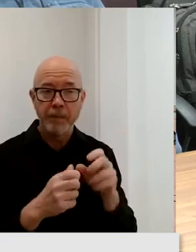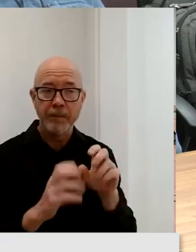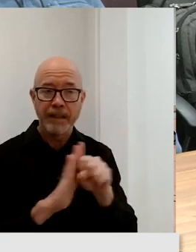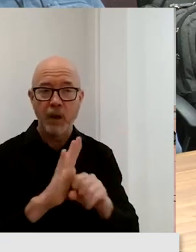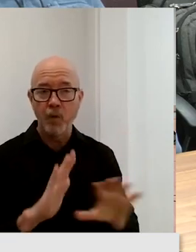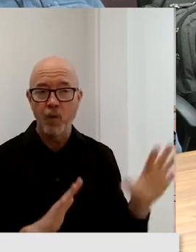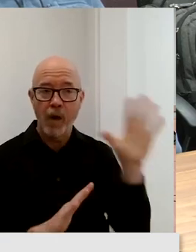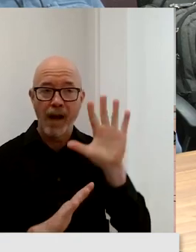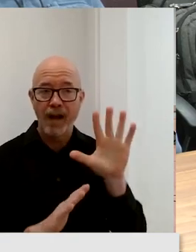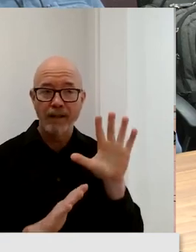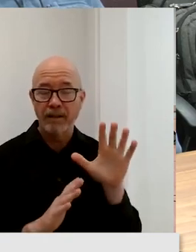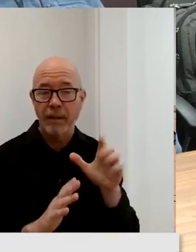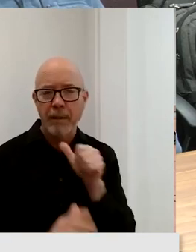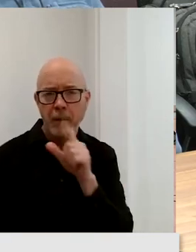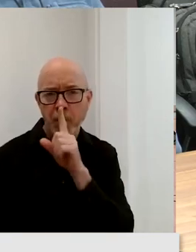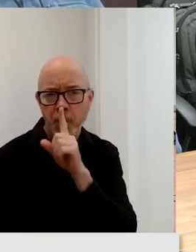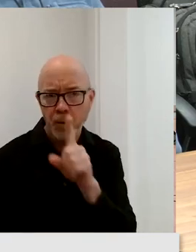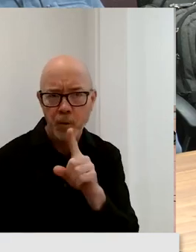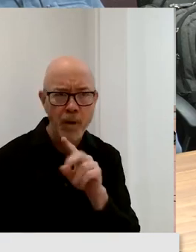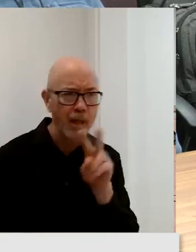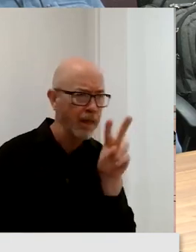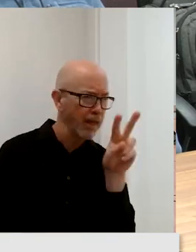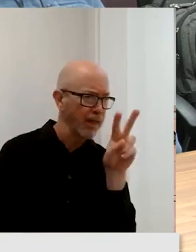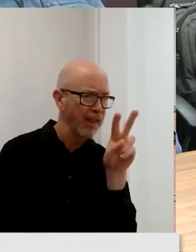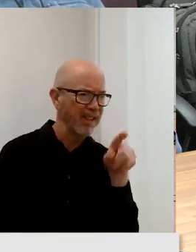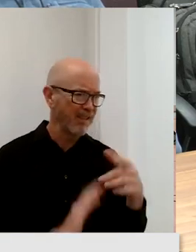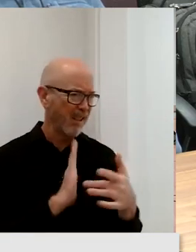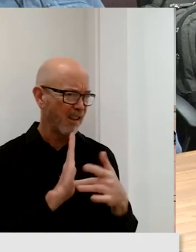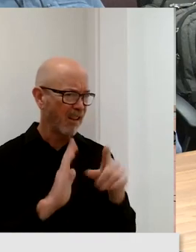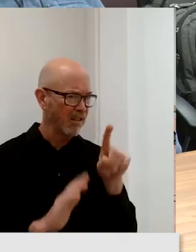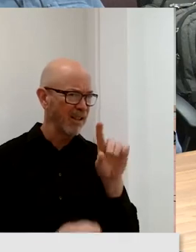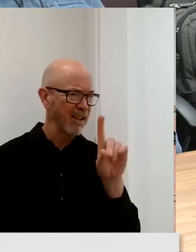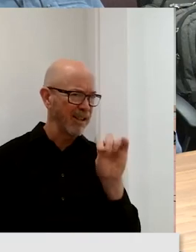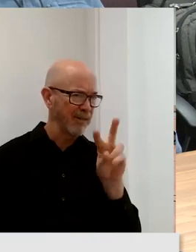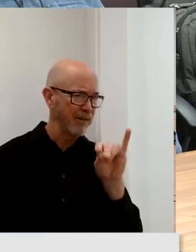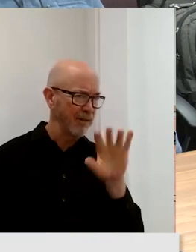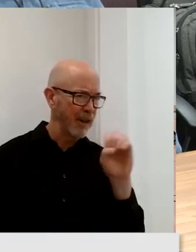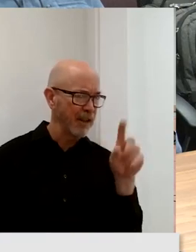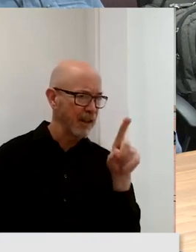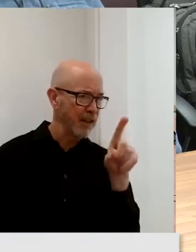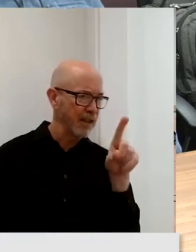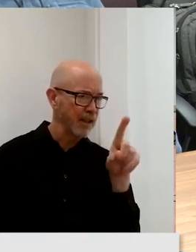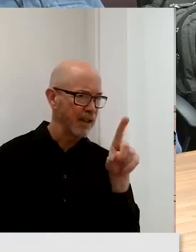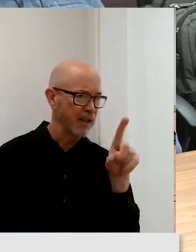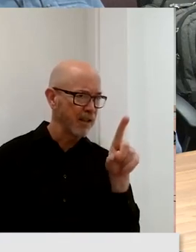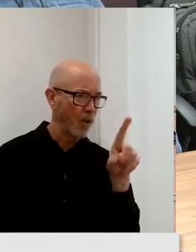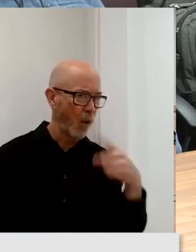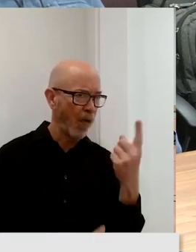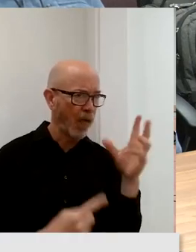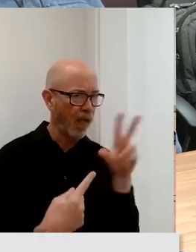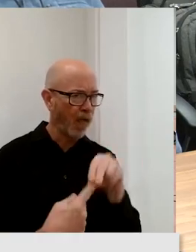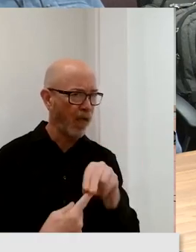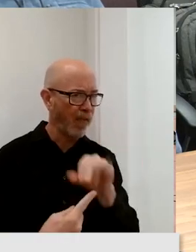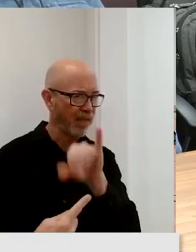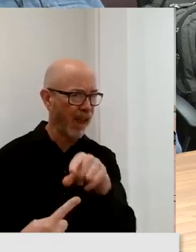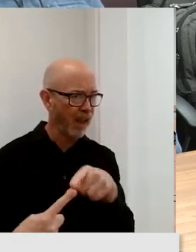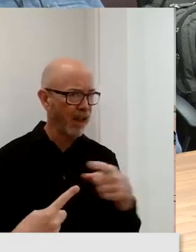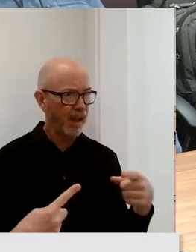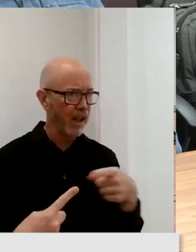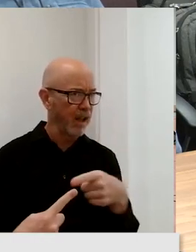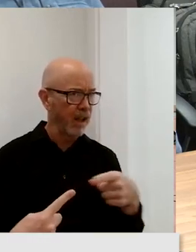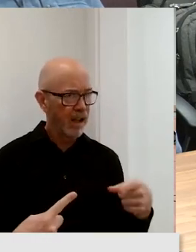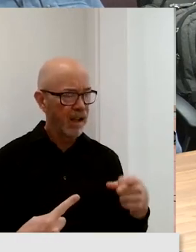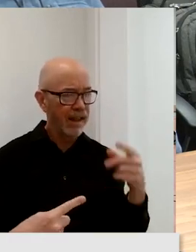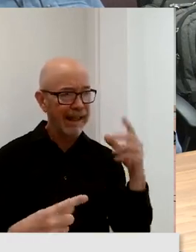So. It's hard to tell with this device. This device is. This is the only thing it's used for. It's like. The camera